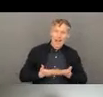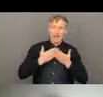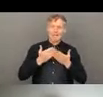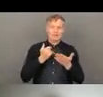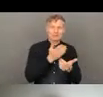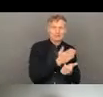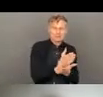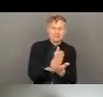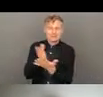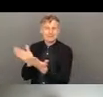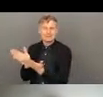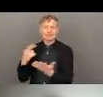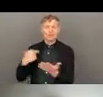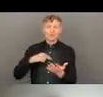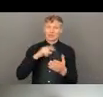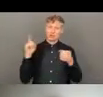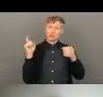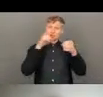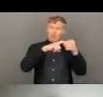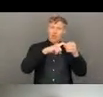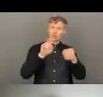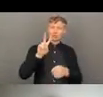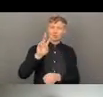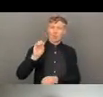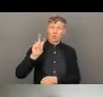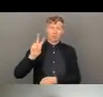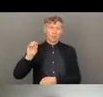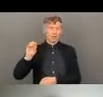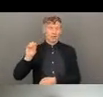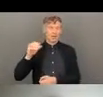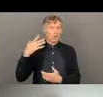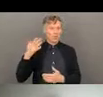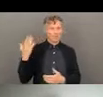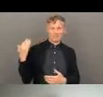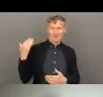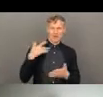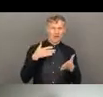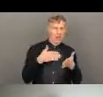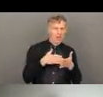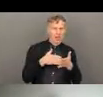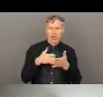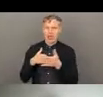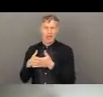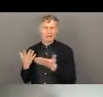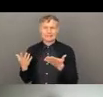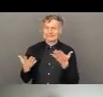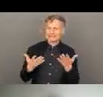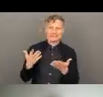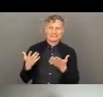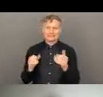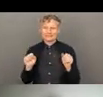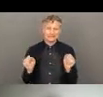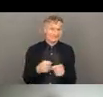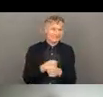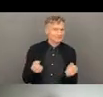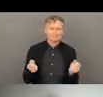2020 as we faced many challenges and obstacles while applying the CHS or core humanitarian standards.